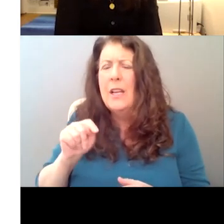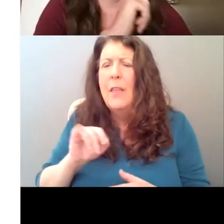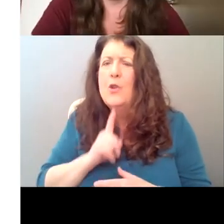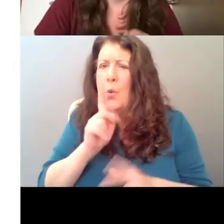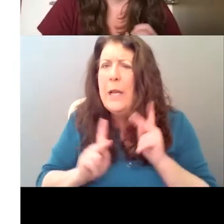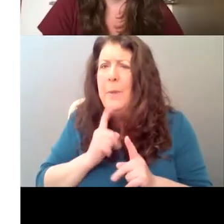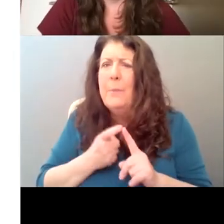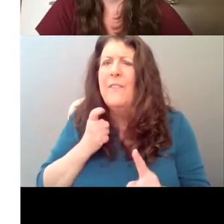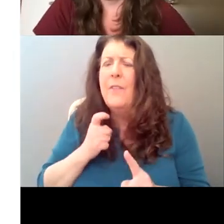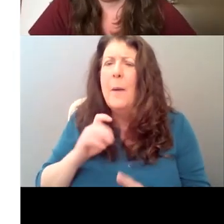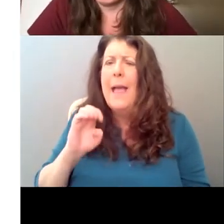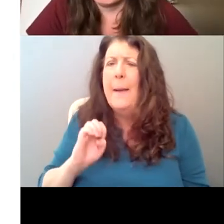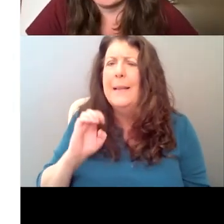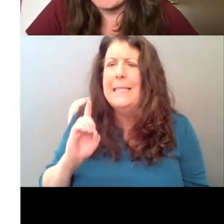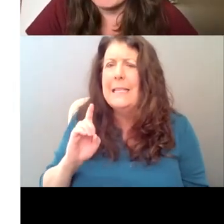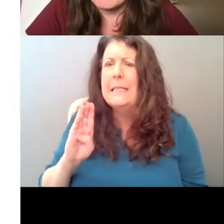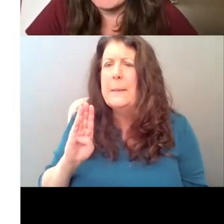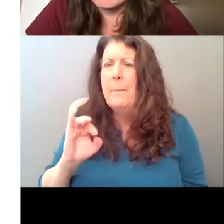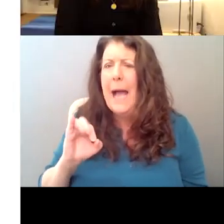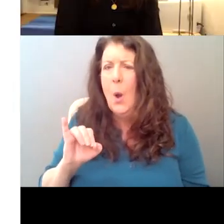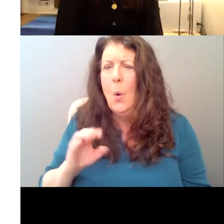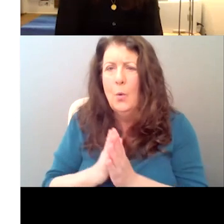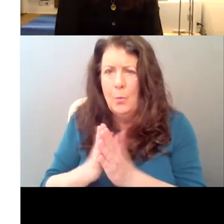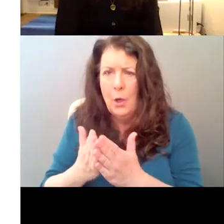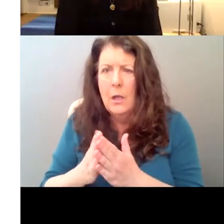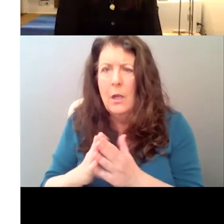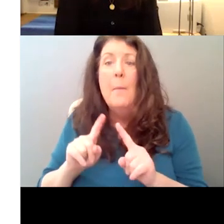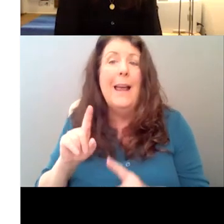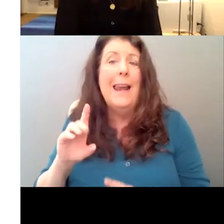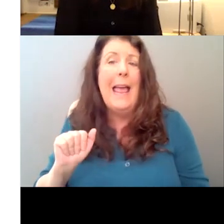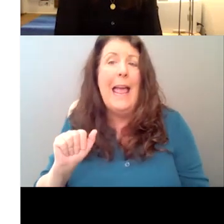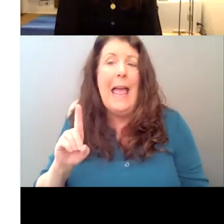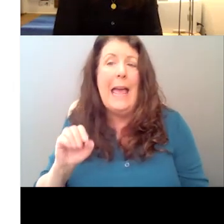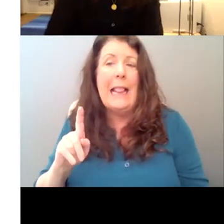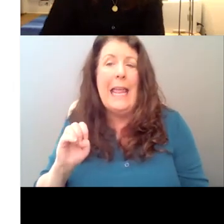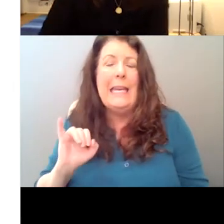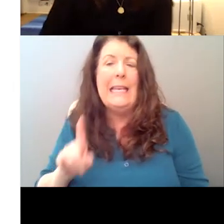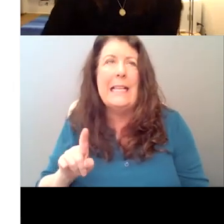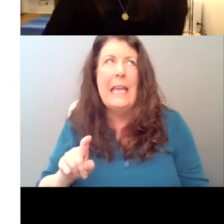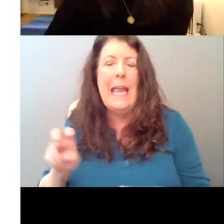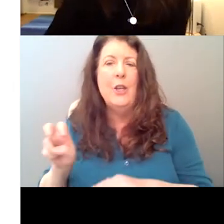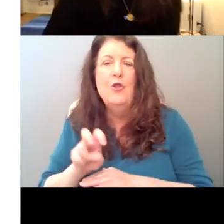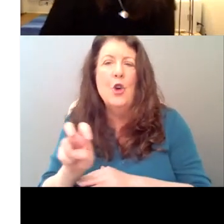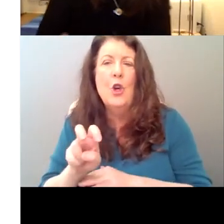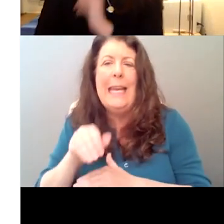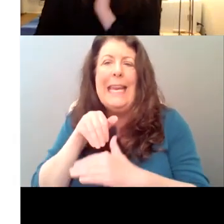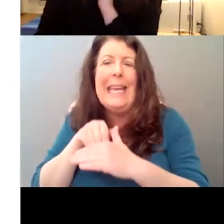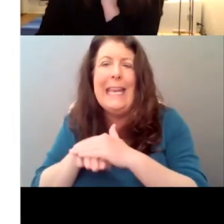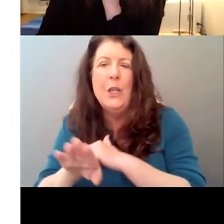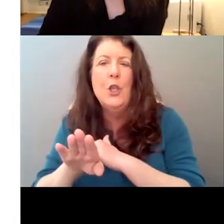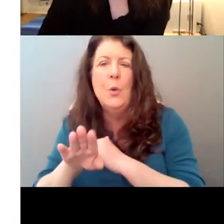but Adelaide is actually a, uh, journey into fancifulness that is unusual for the show.